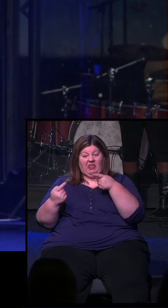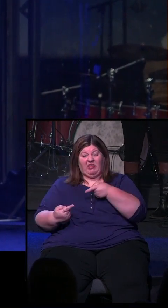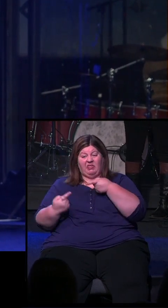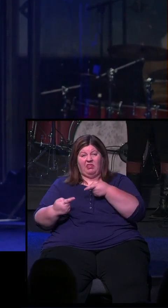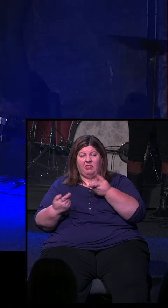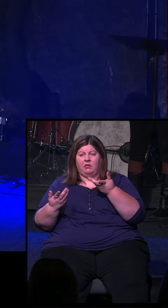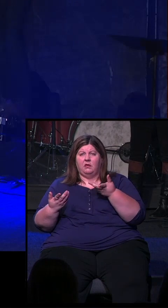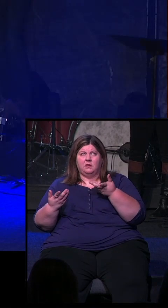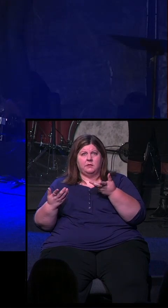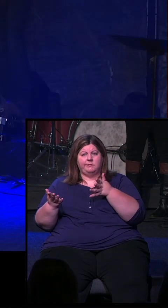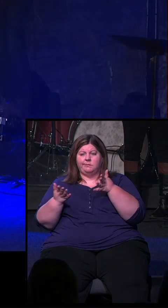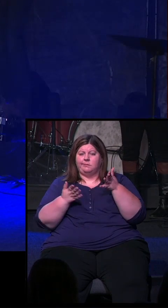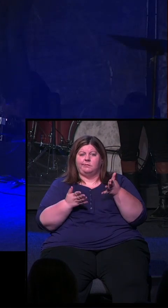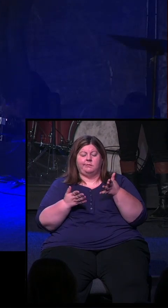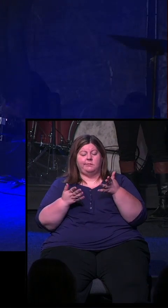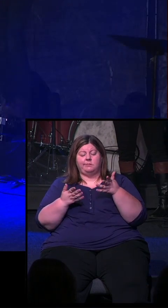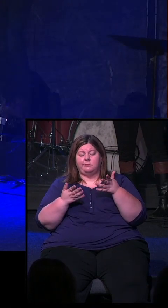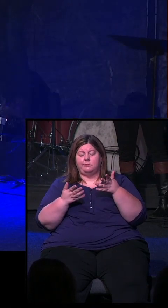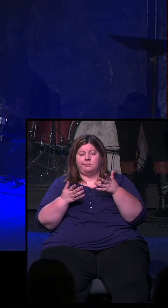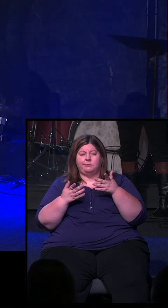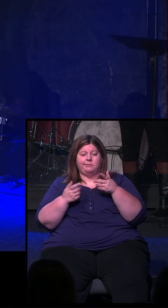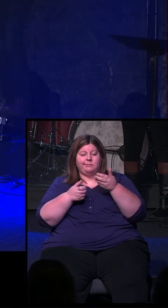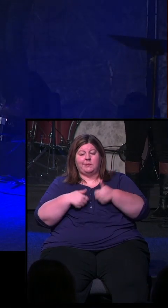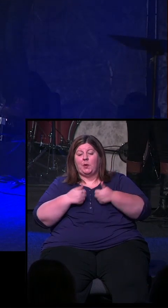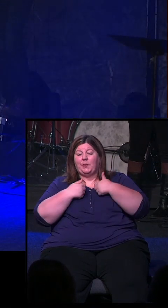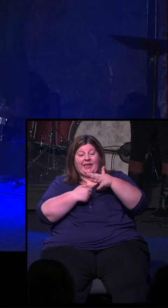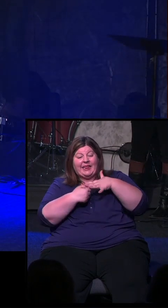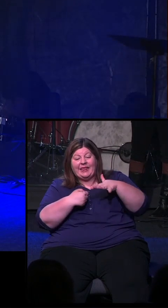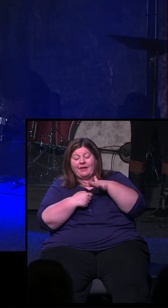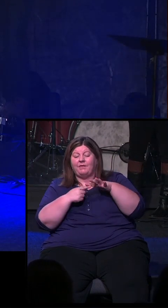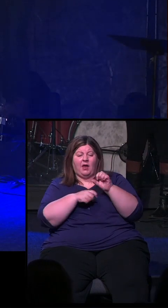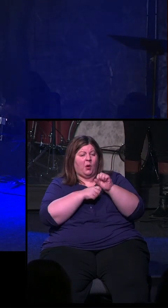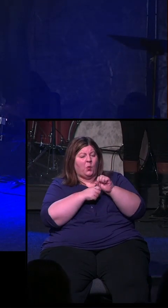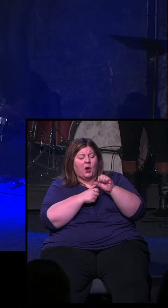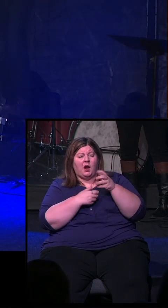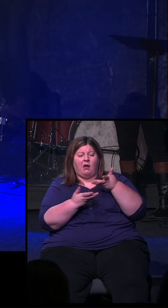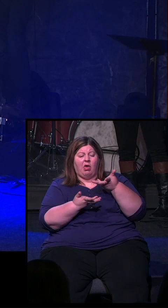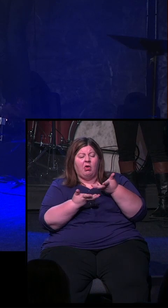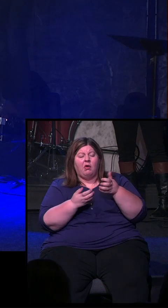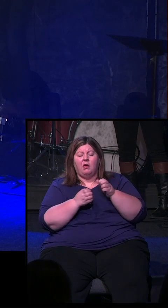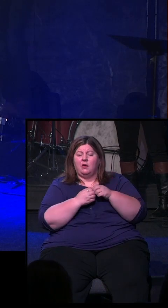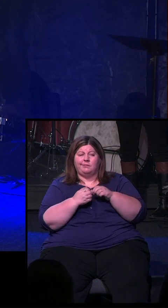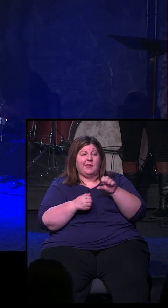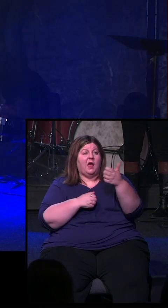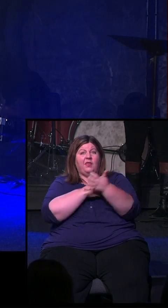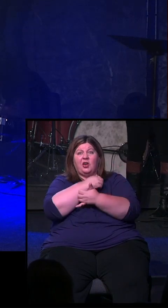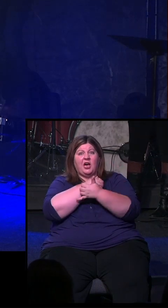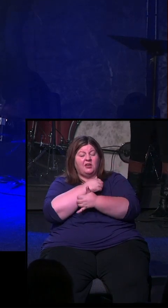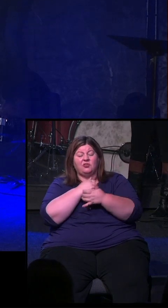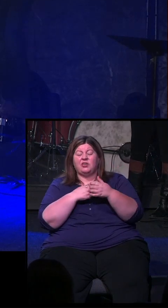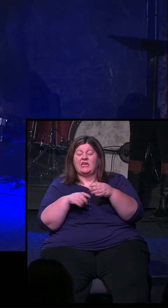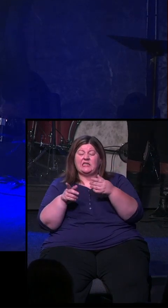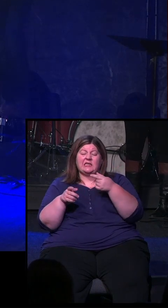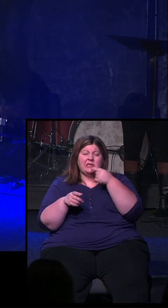in our context of neighborhoods or workplaces, overseas. think about Ukraine